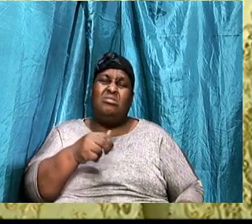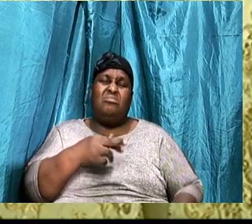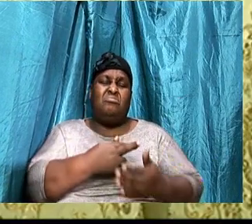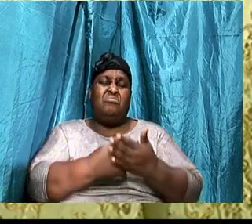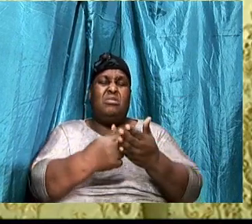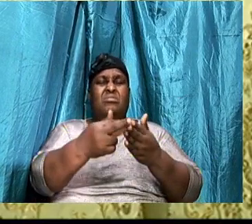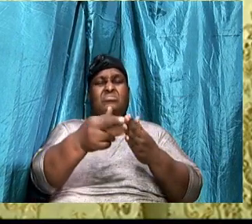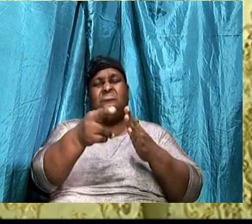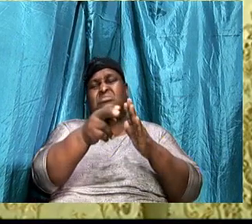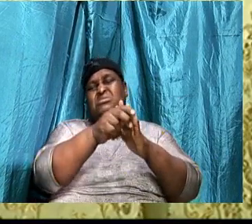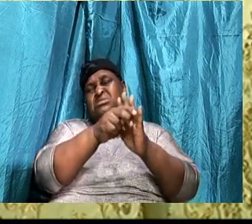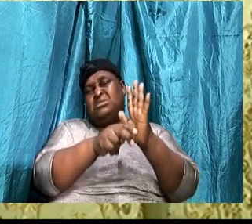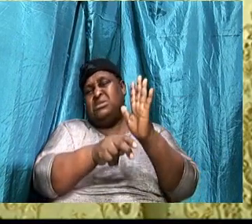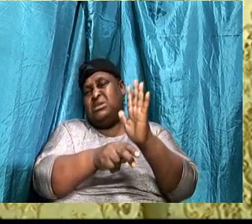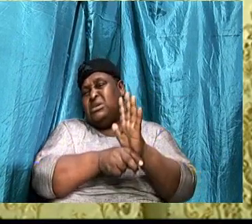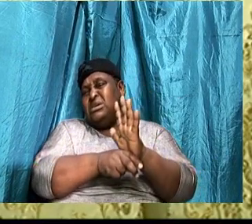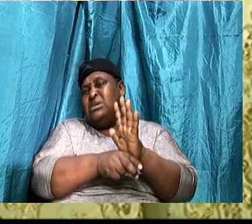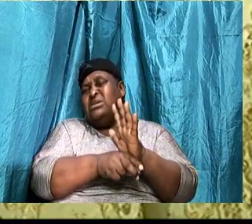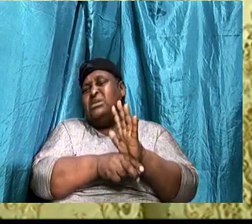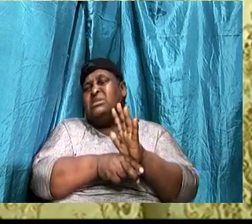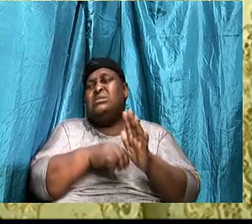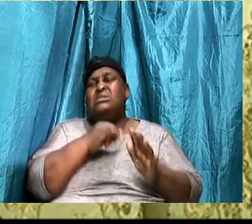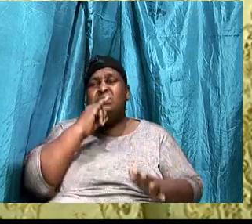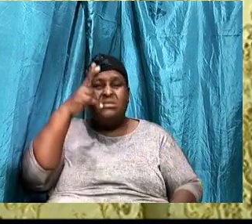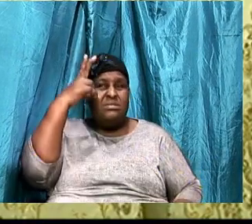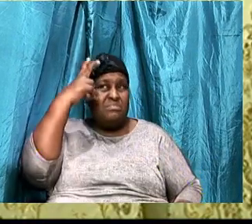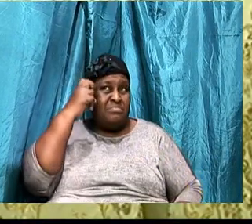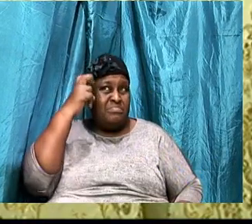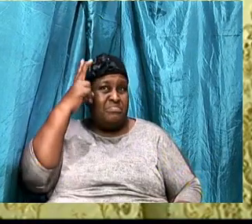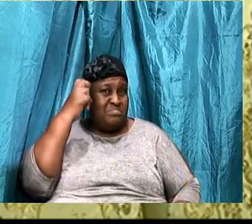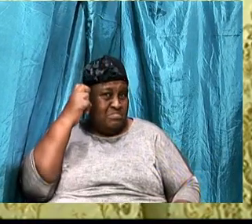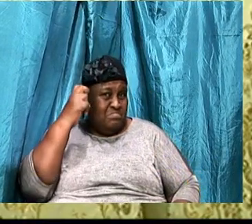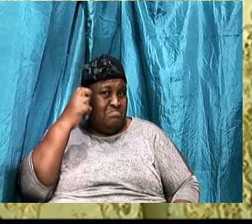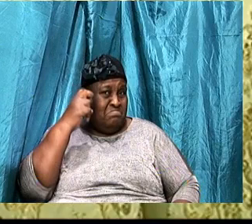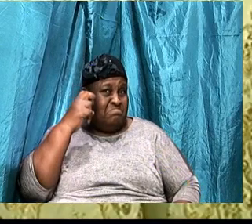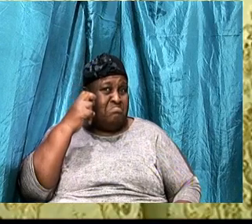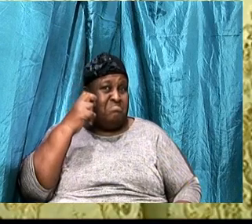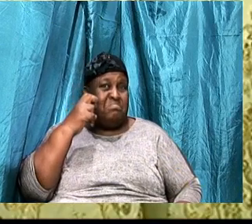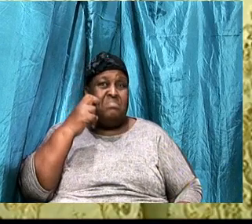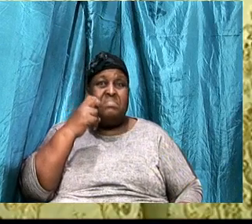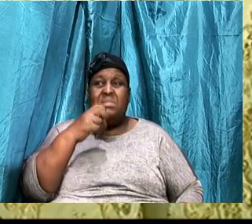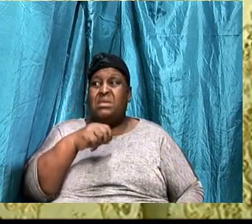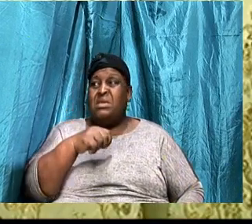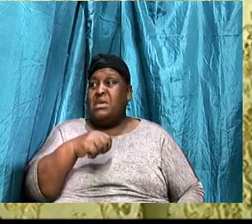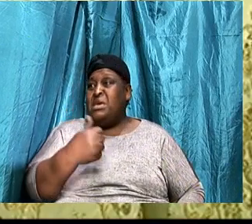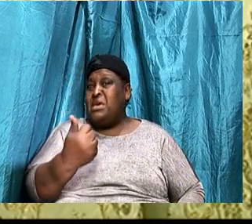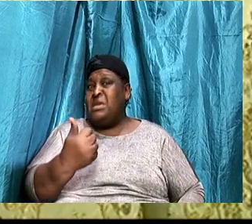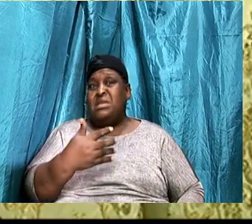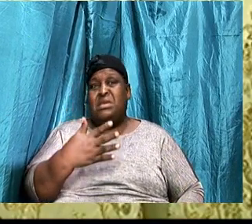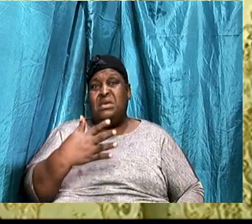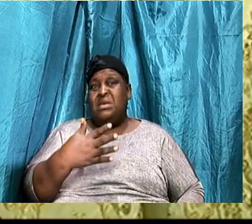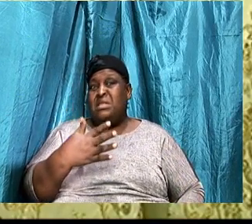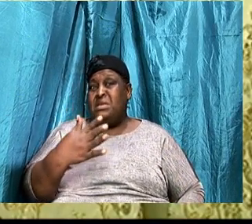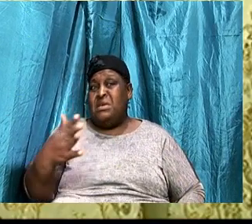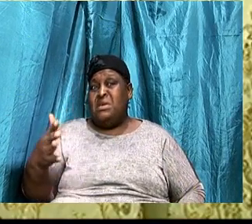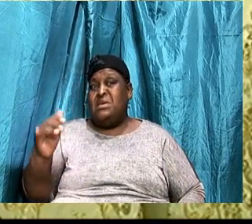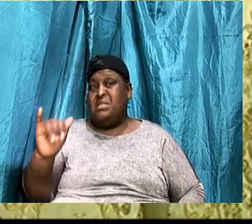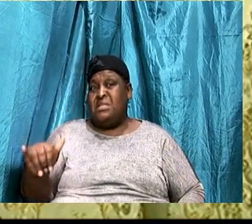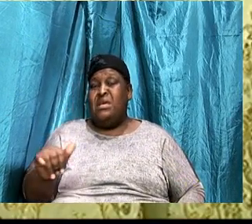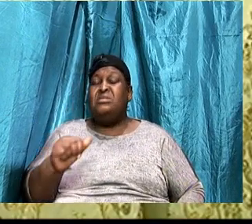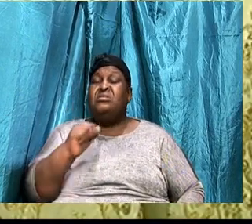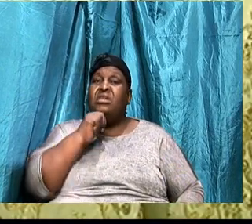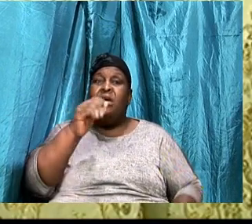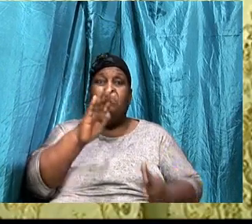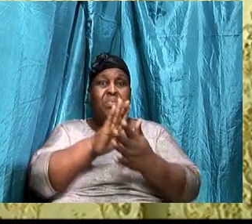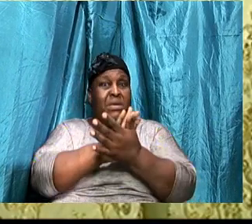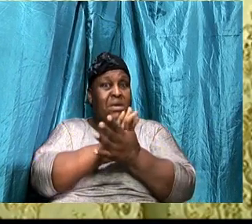And anything that is anti-peace. Jesus said, my peace I give to you. If you